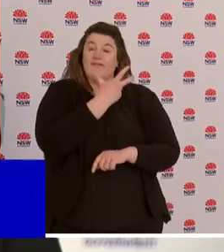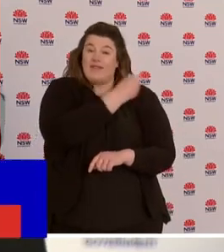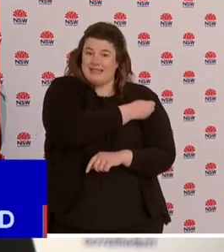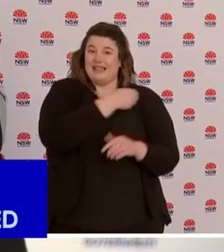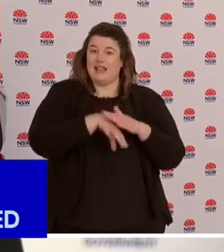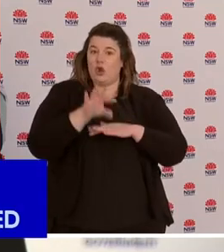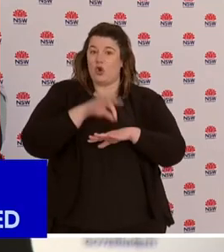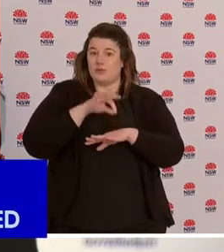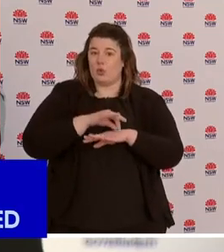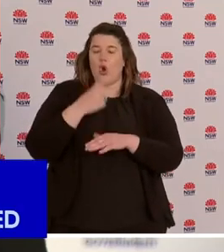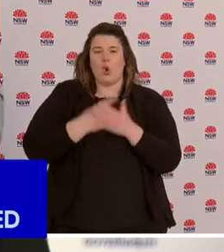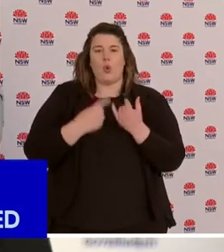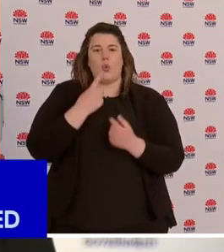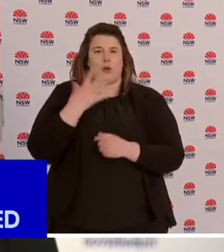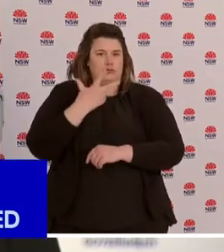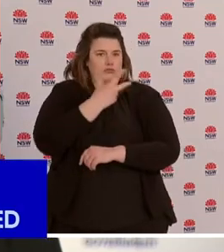dose of vaccine.